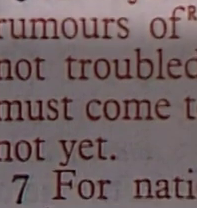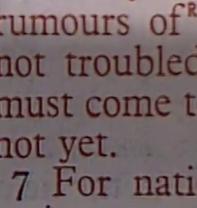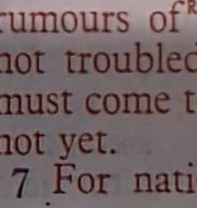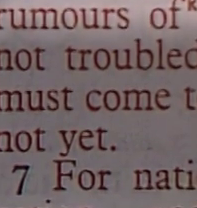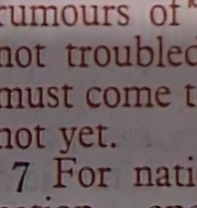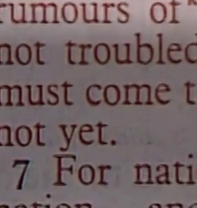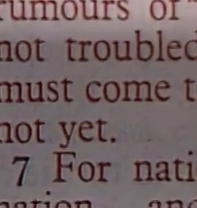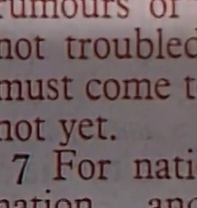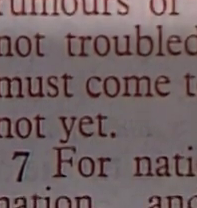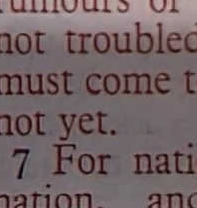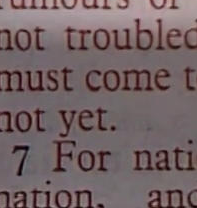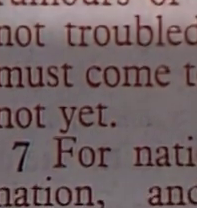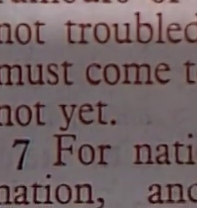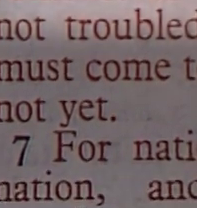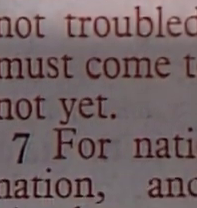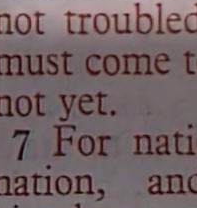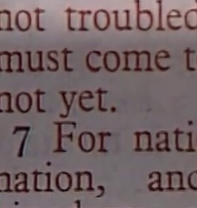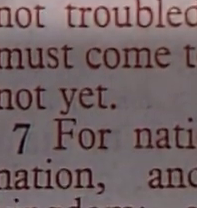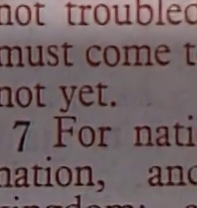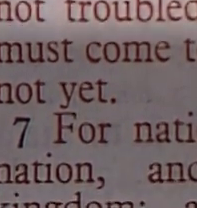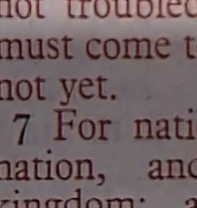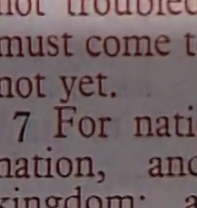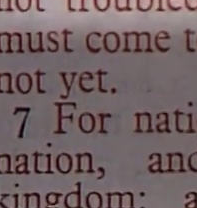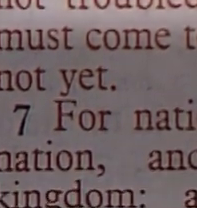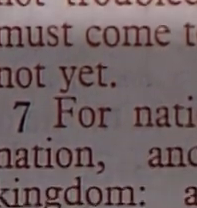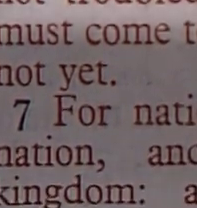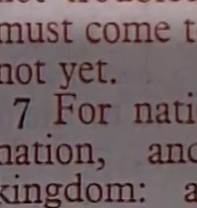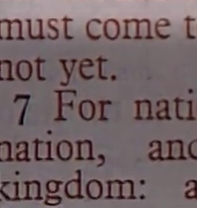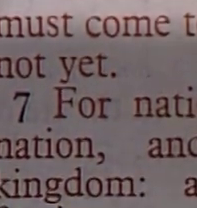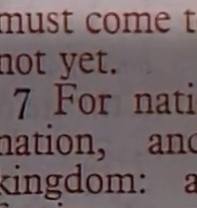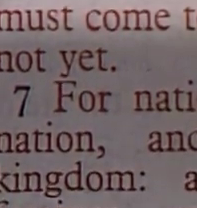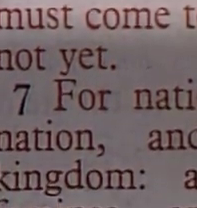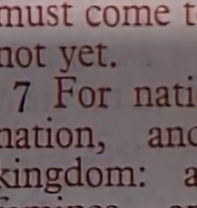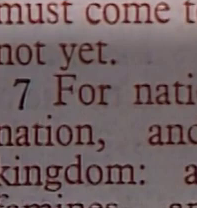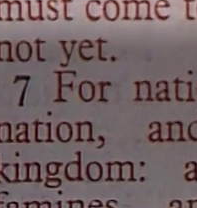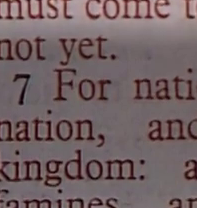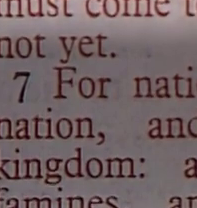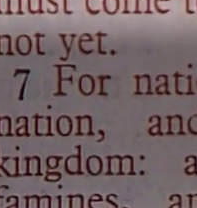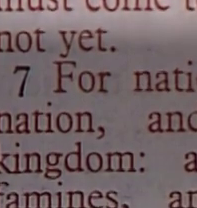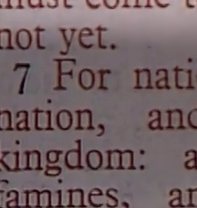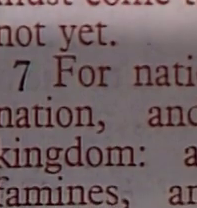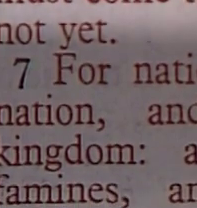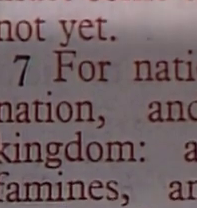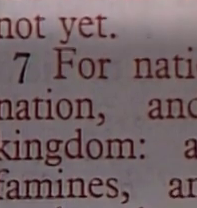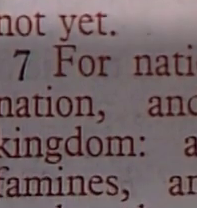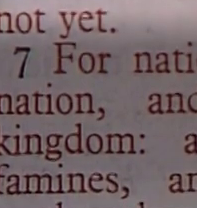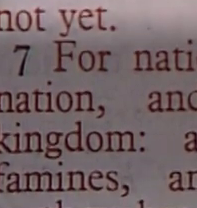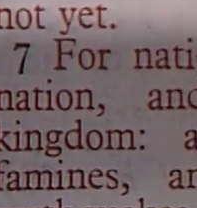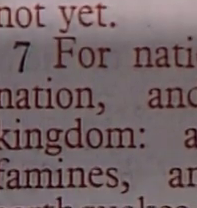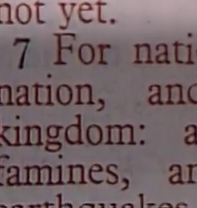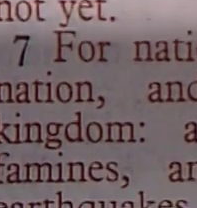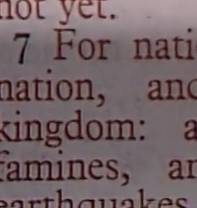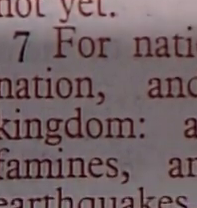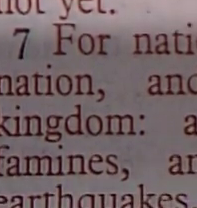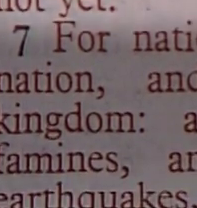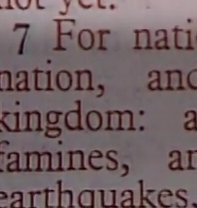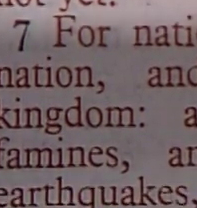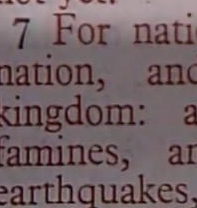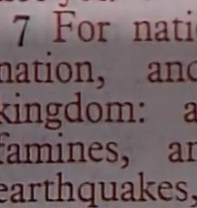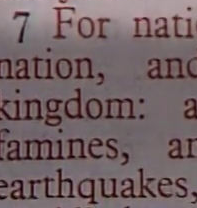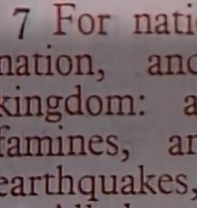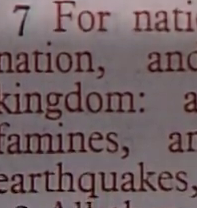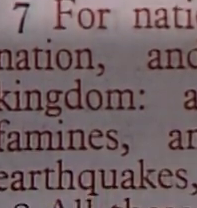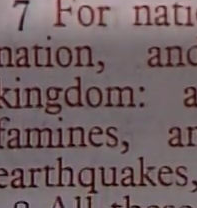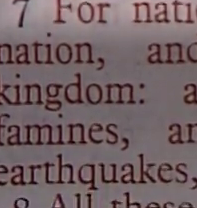many And ye shall hear of wars and rumors of wars See that ye be not troubled For all these things must